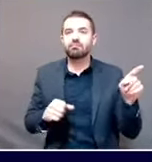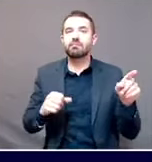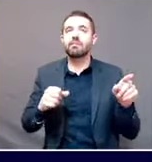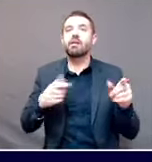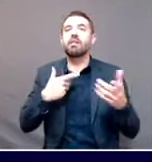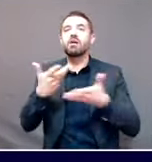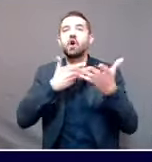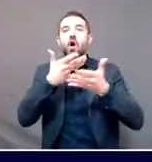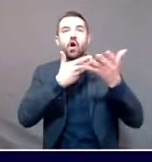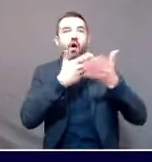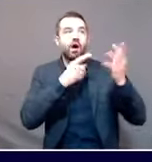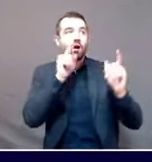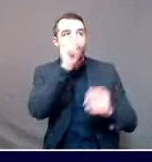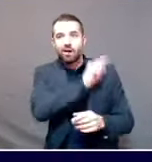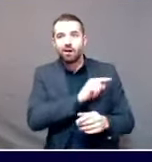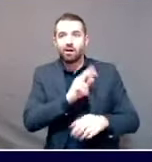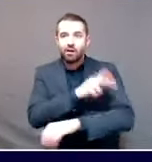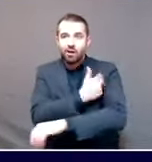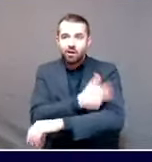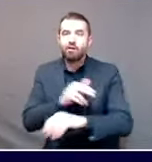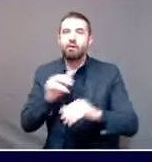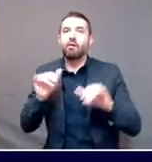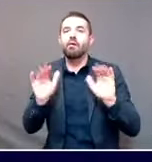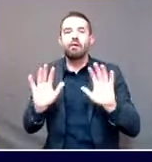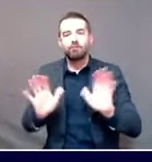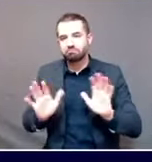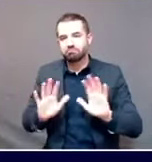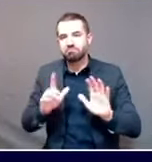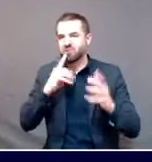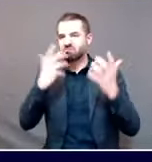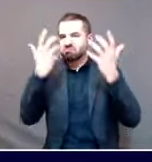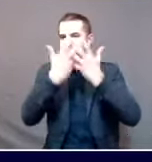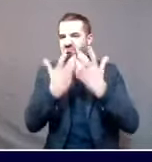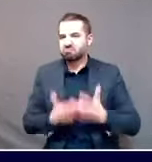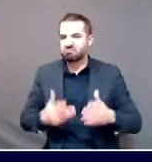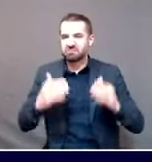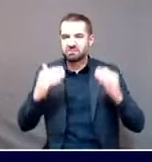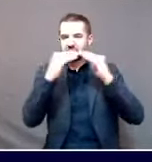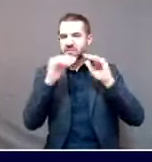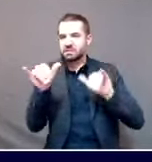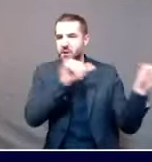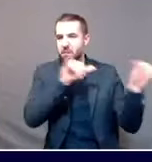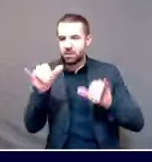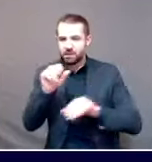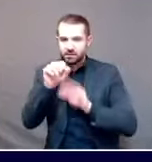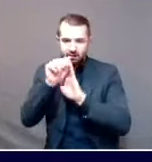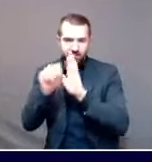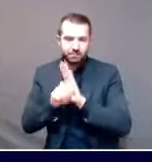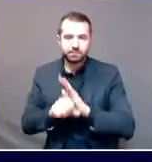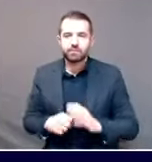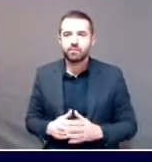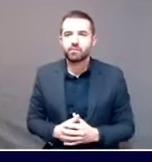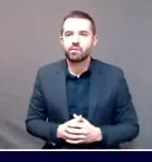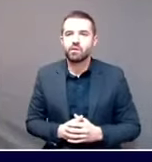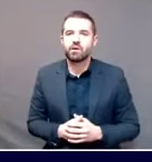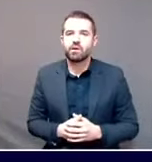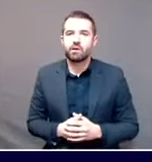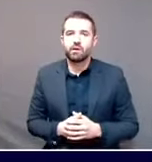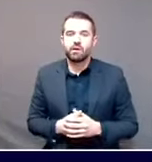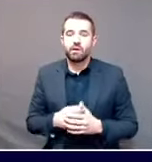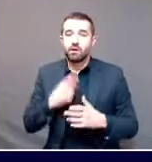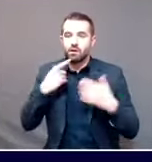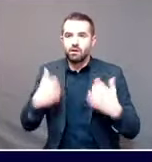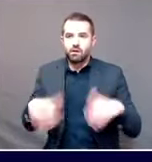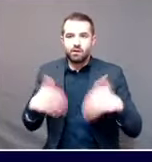in line with what we're seeing. So COVID-19 has been incredibly challenging for everybody in Maine who has experienced it